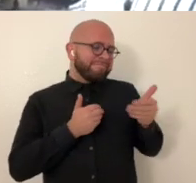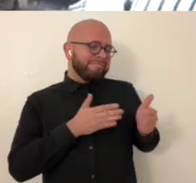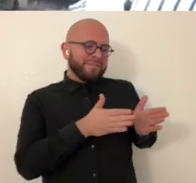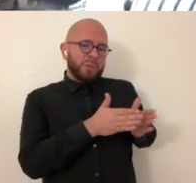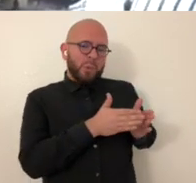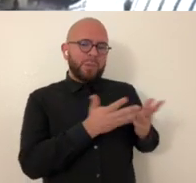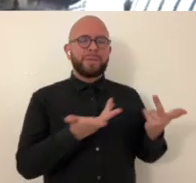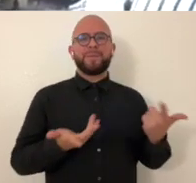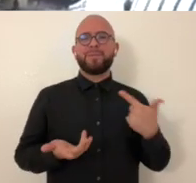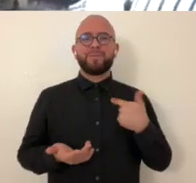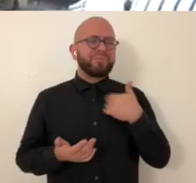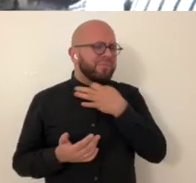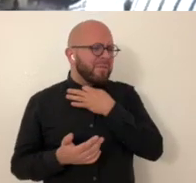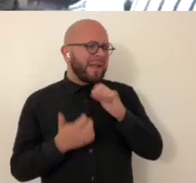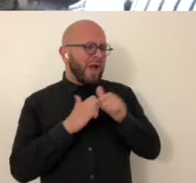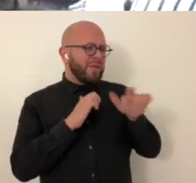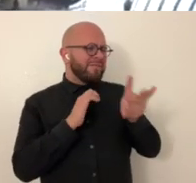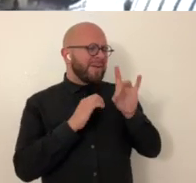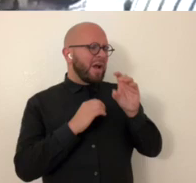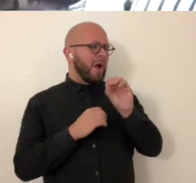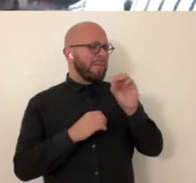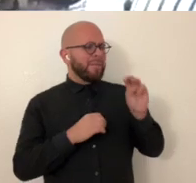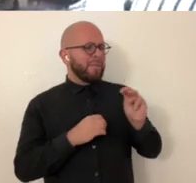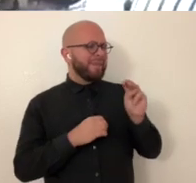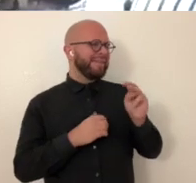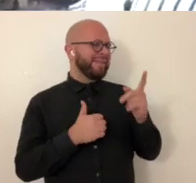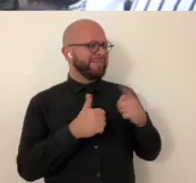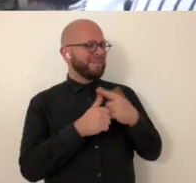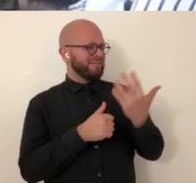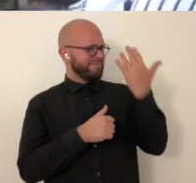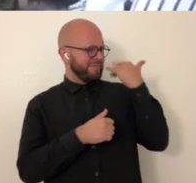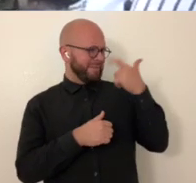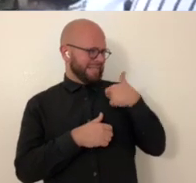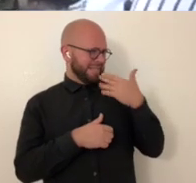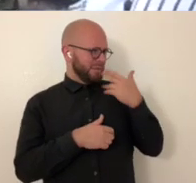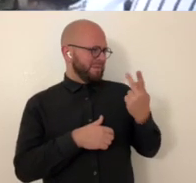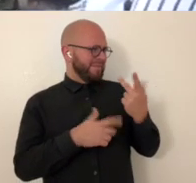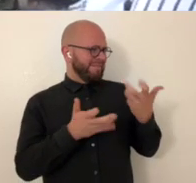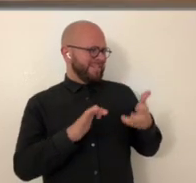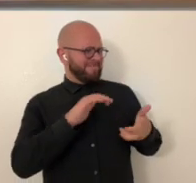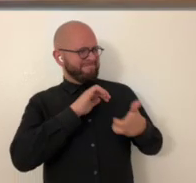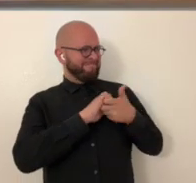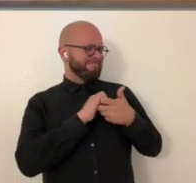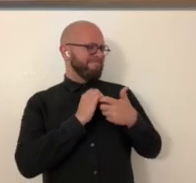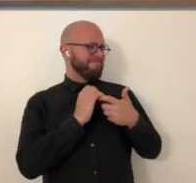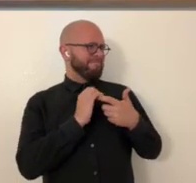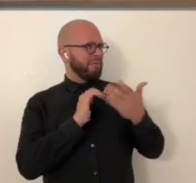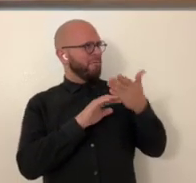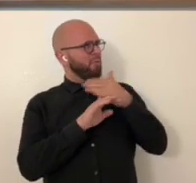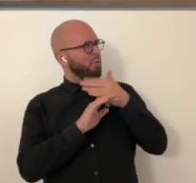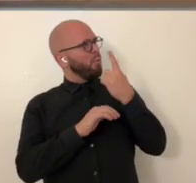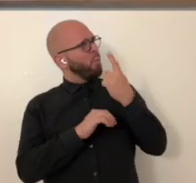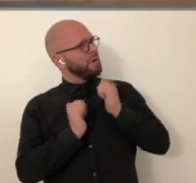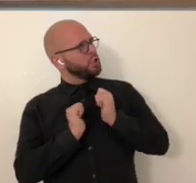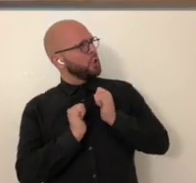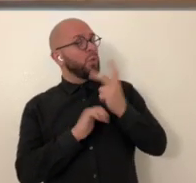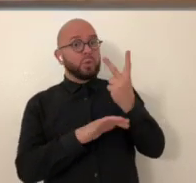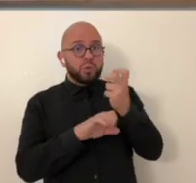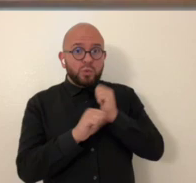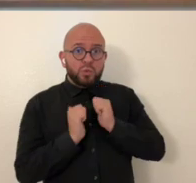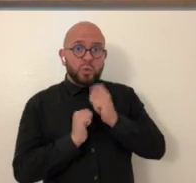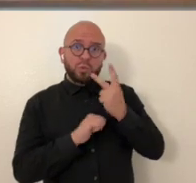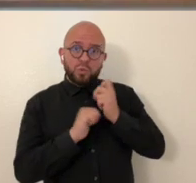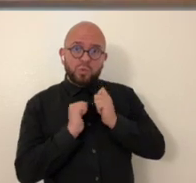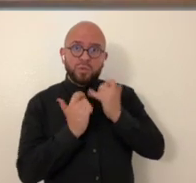um and i've got my service dog next to me in the corner so how did you find out about opulent mobility in the first place because